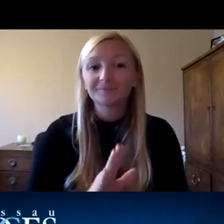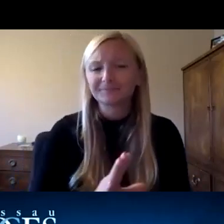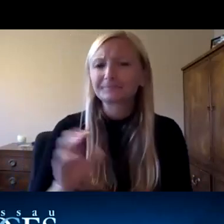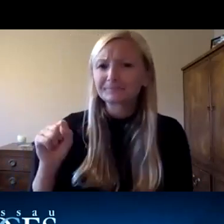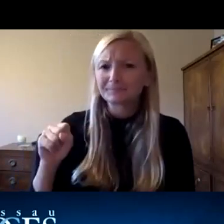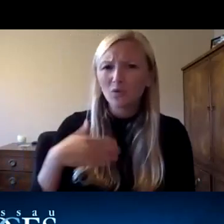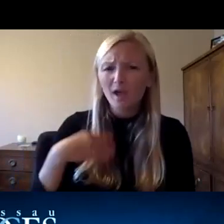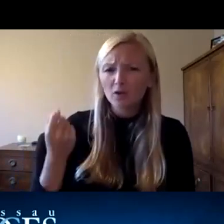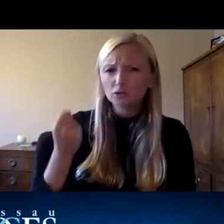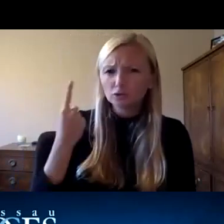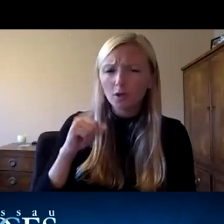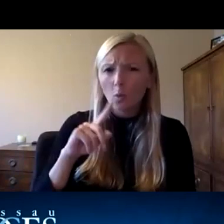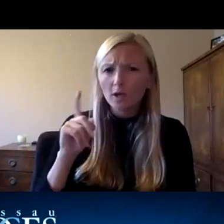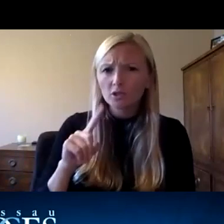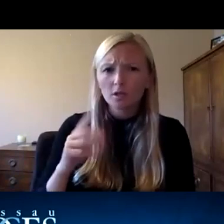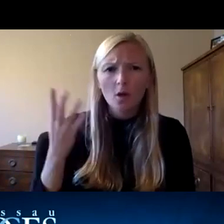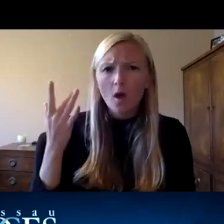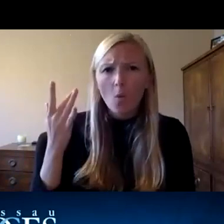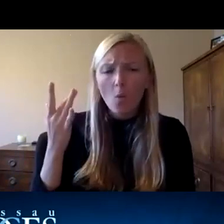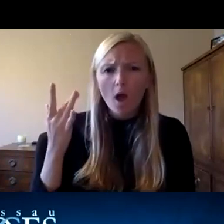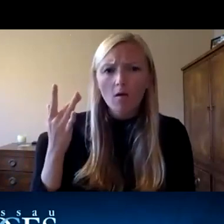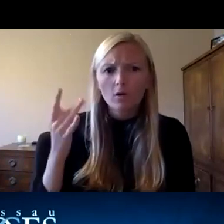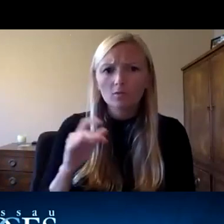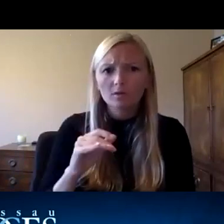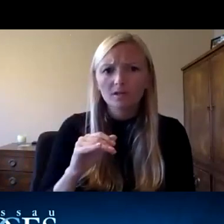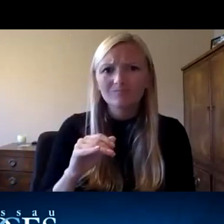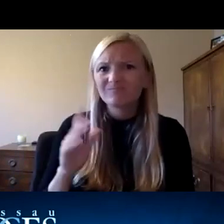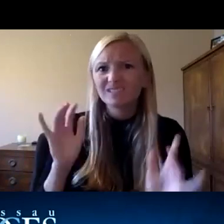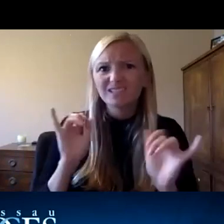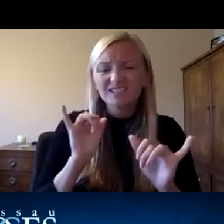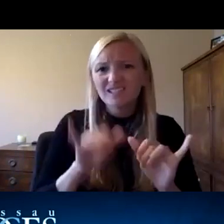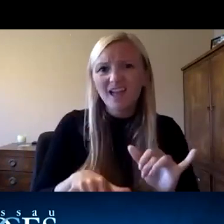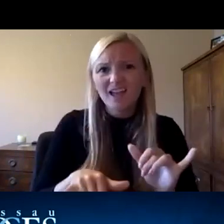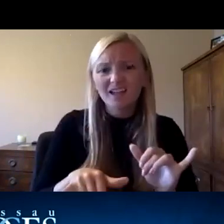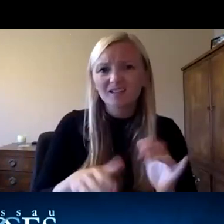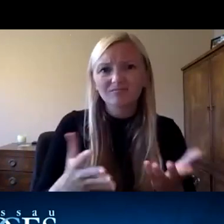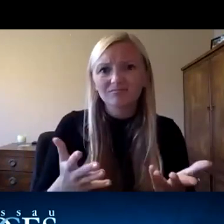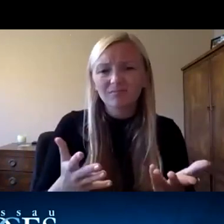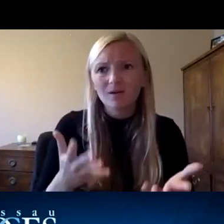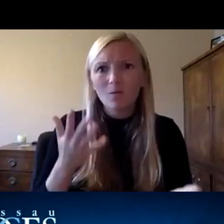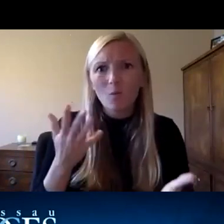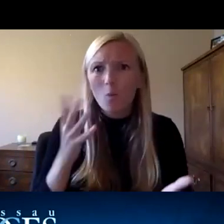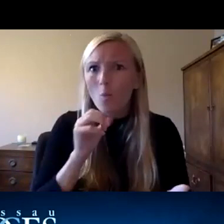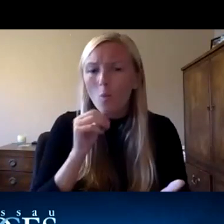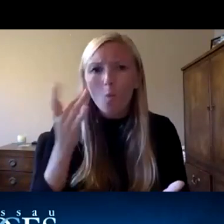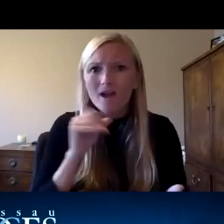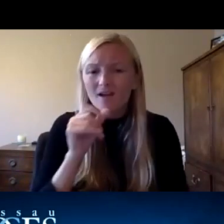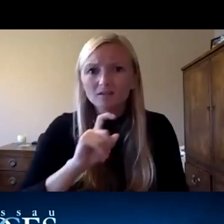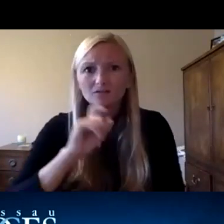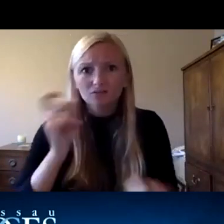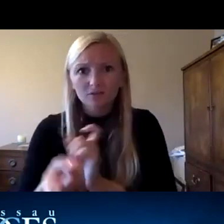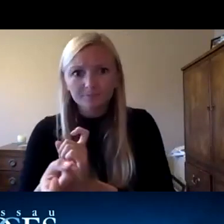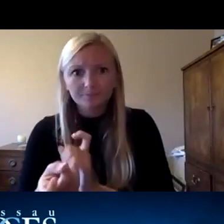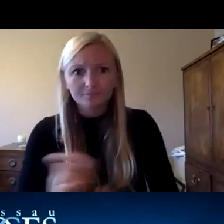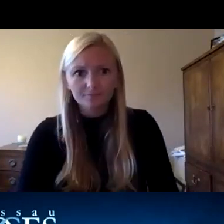i'm understanding the question it's it's why would we why would we sort of stay the way we are versus moving to something different or why are we going to continue